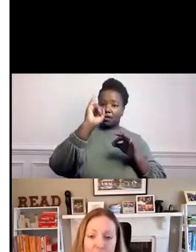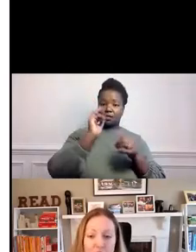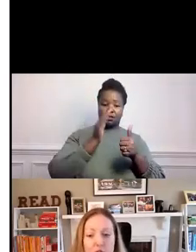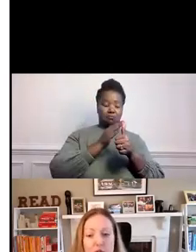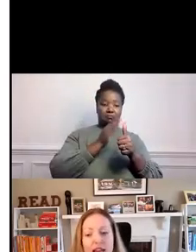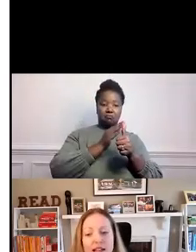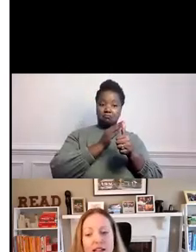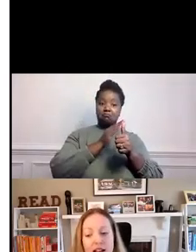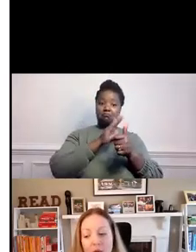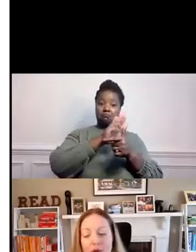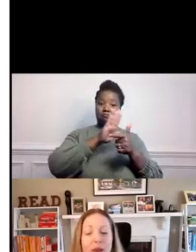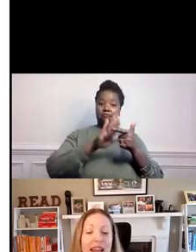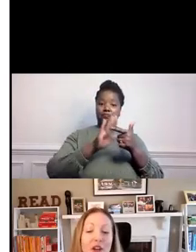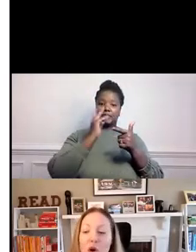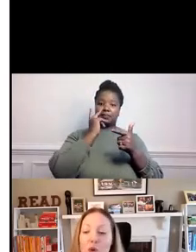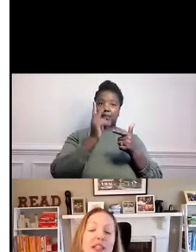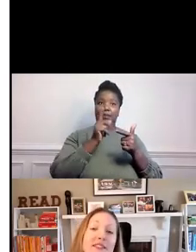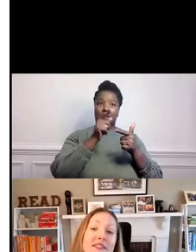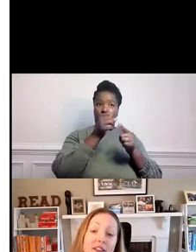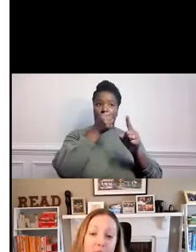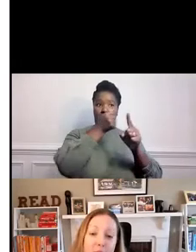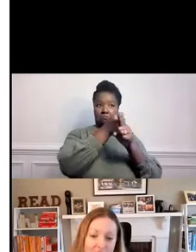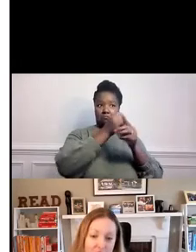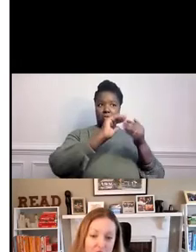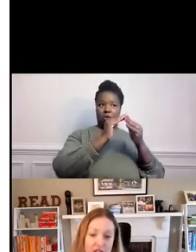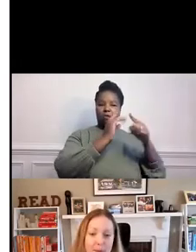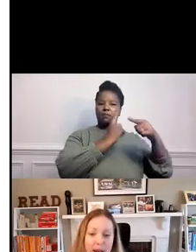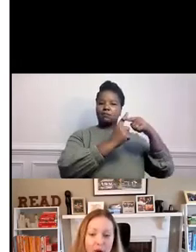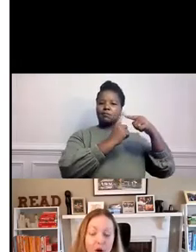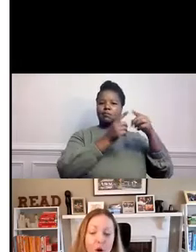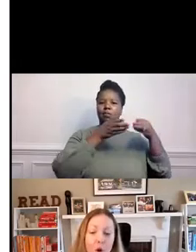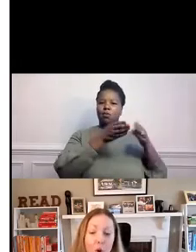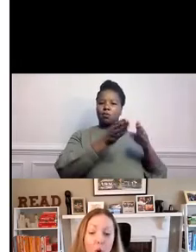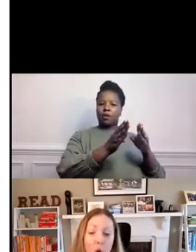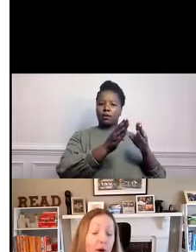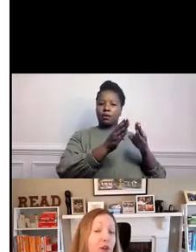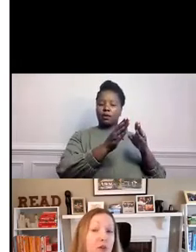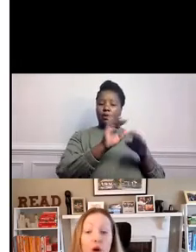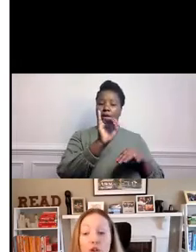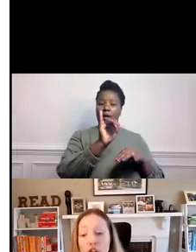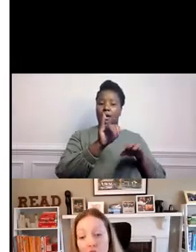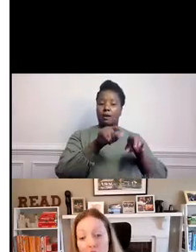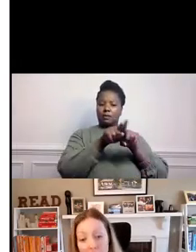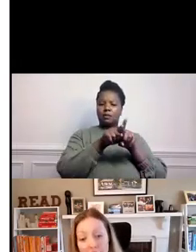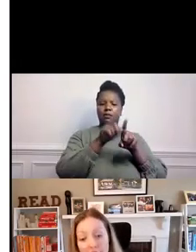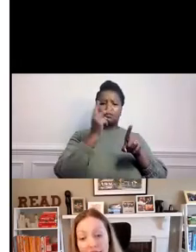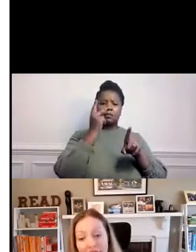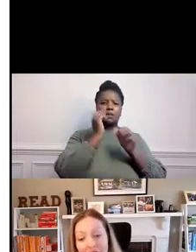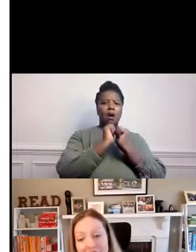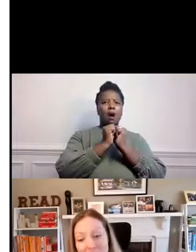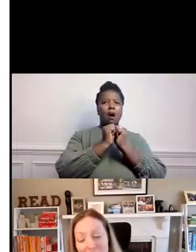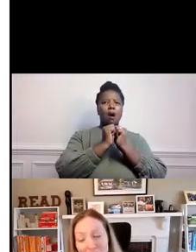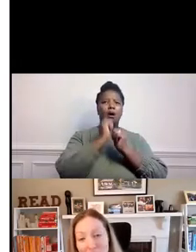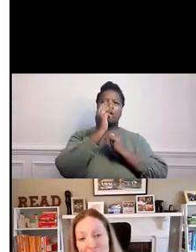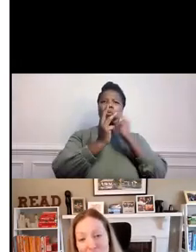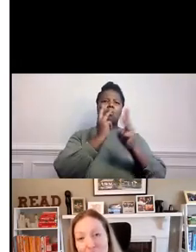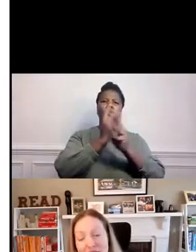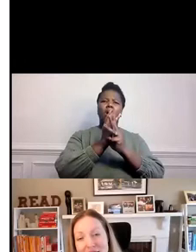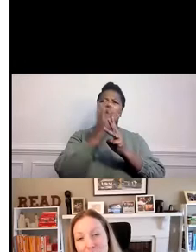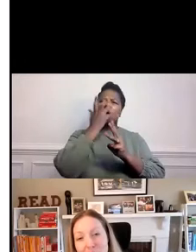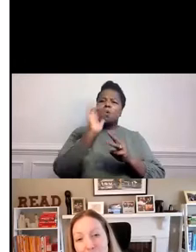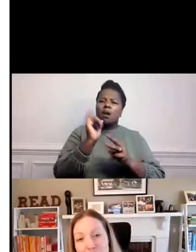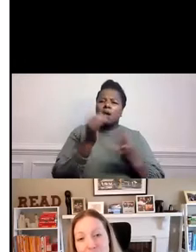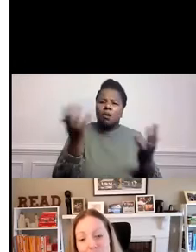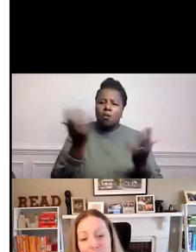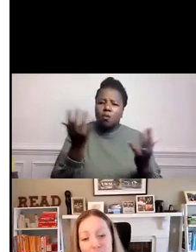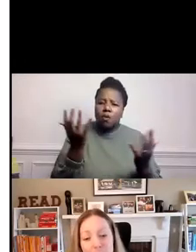meaningful for the social sector and would paint really vivid pictures about how the world could look. And in